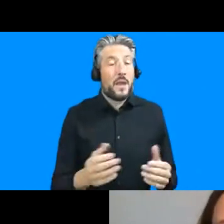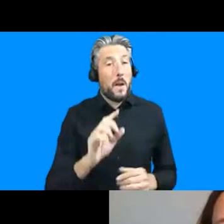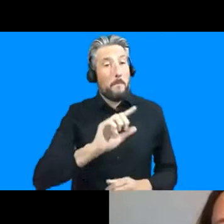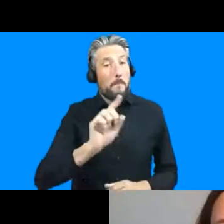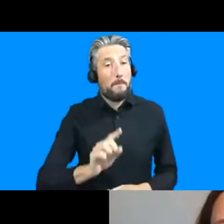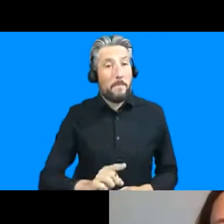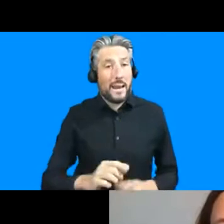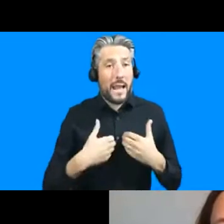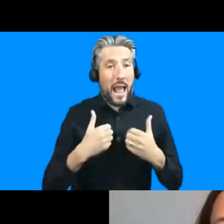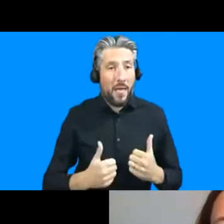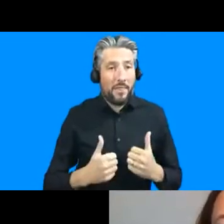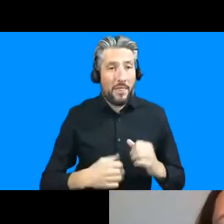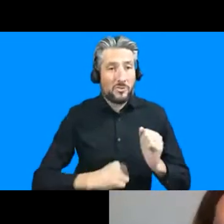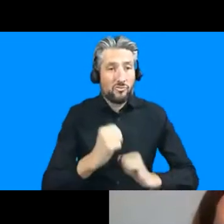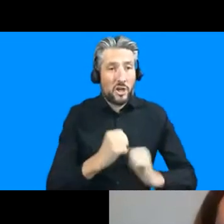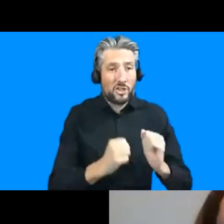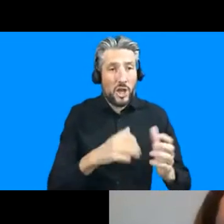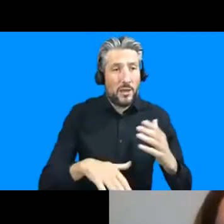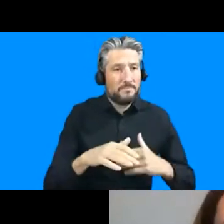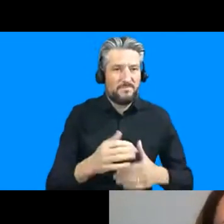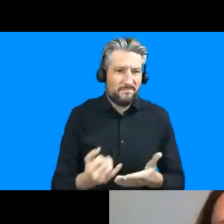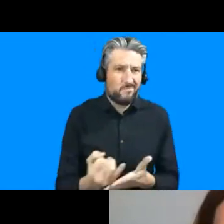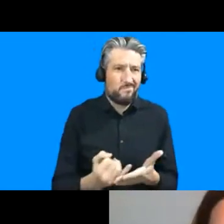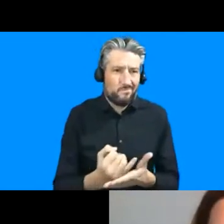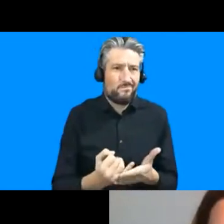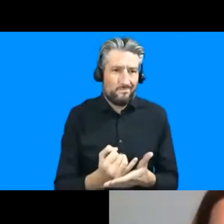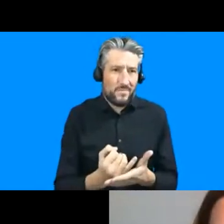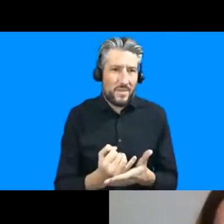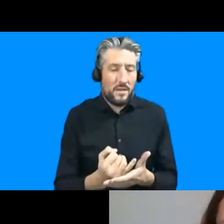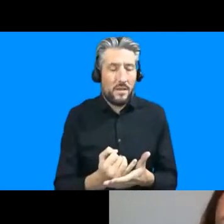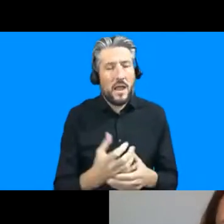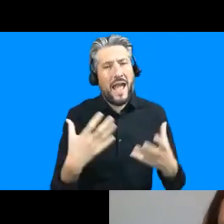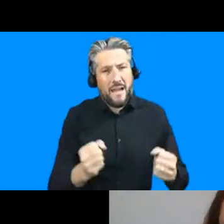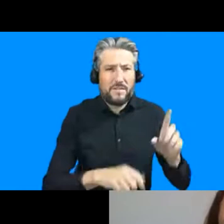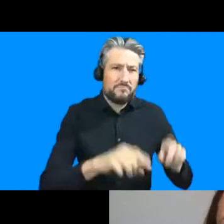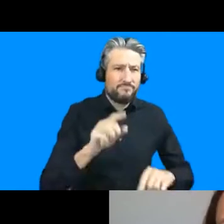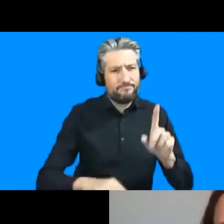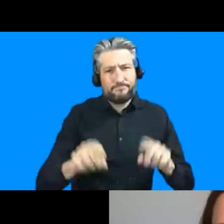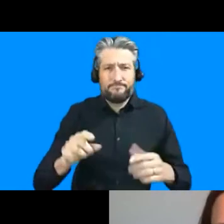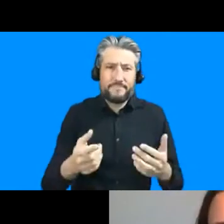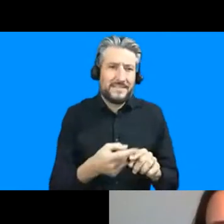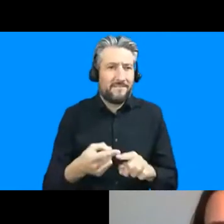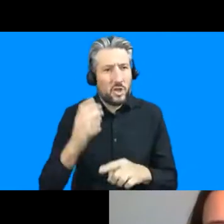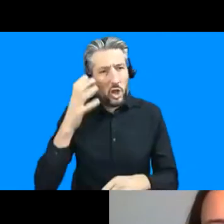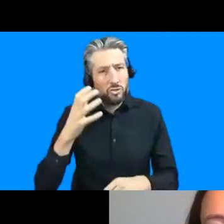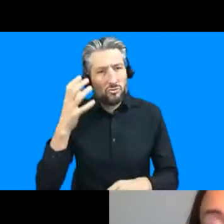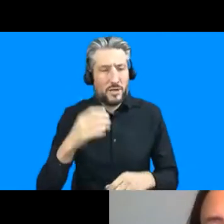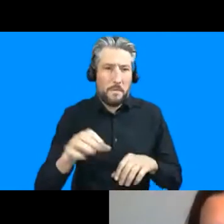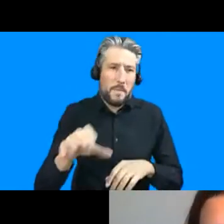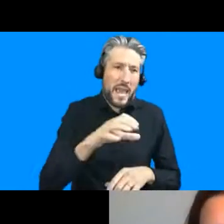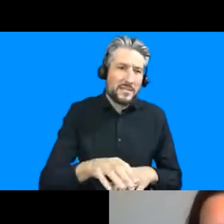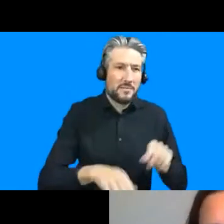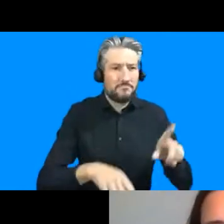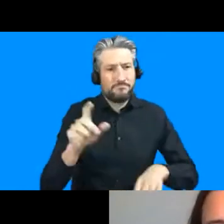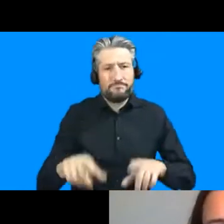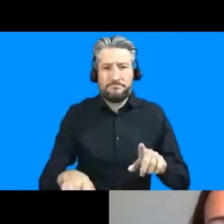limited again in informal settlements and although it will be varied across the world we can't generalize too much about any of